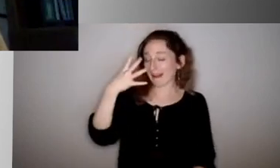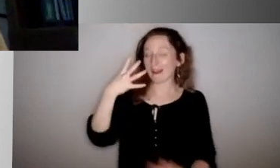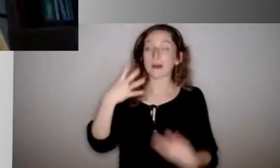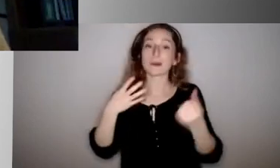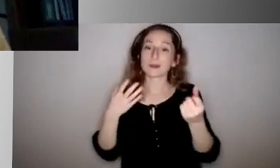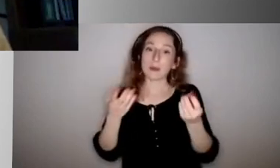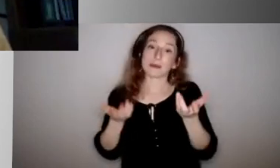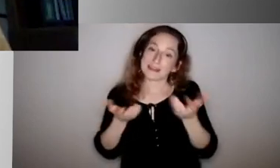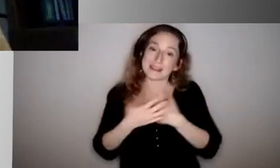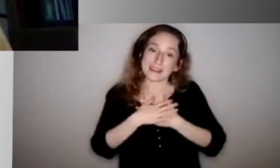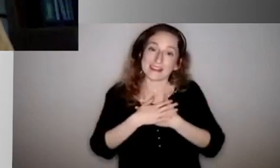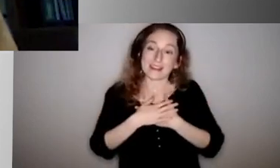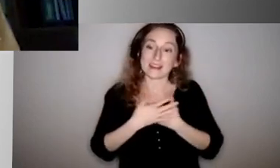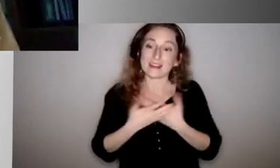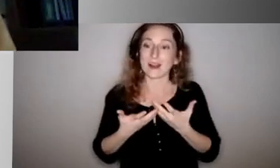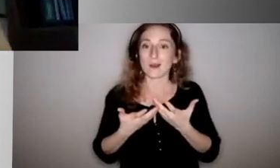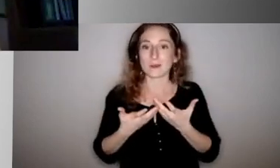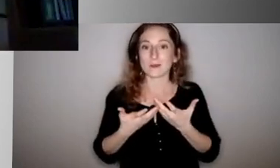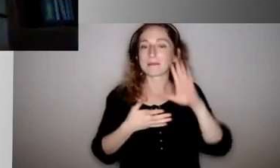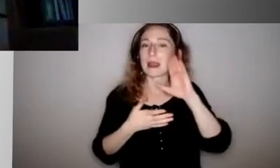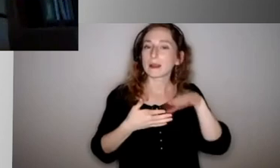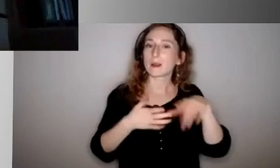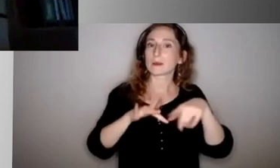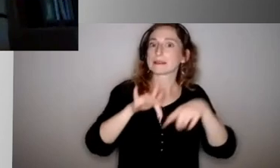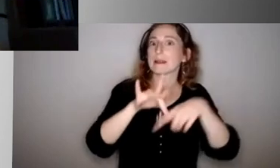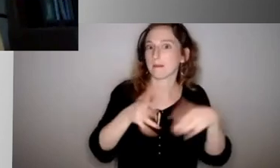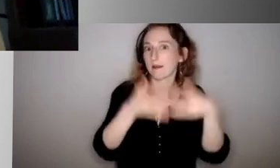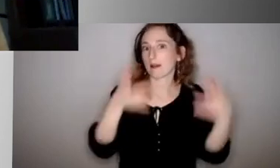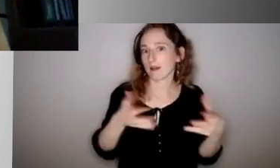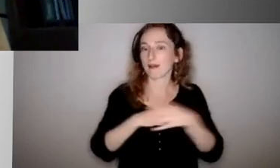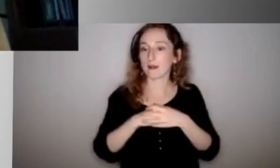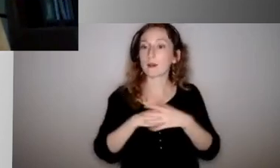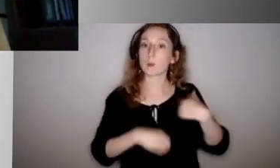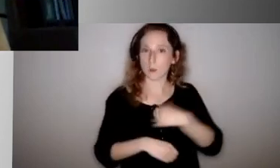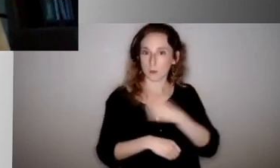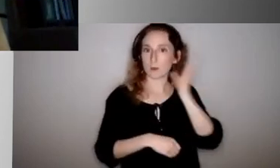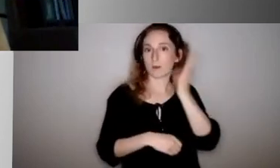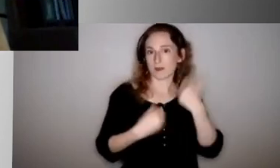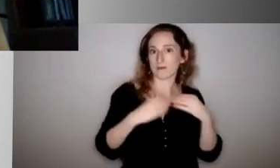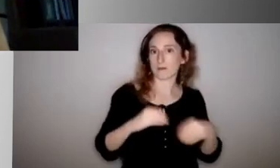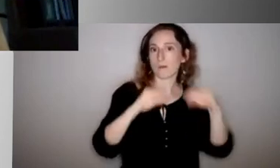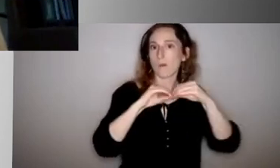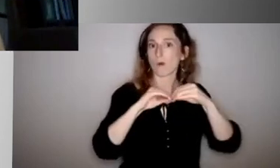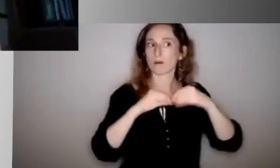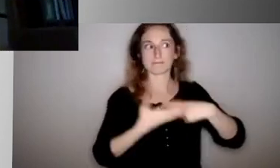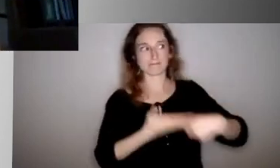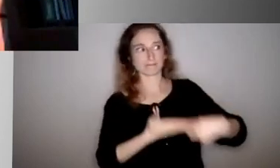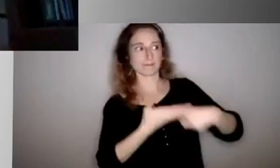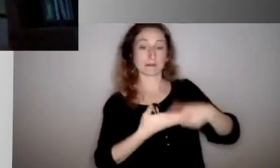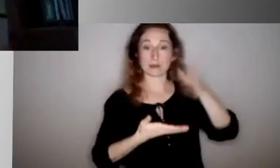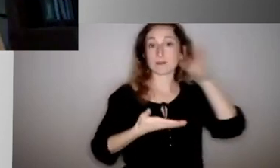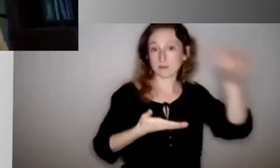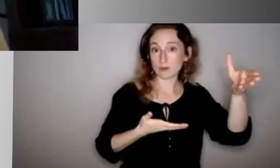um, and didn't even talk about. Um, WFY, we'll be having more, um, of these conversations in the future, and they will probably be more